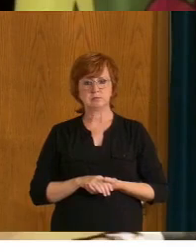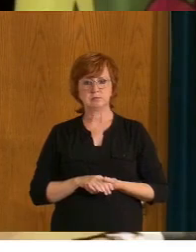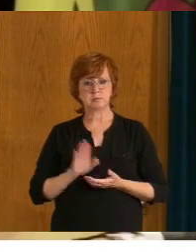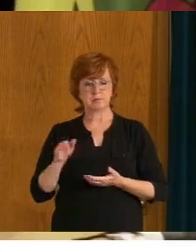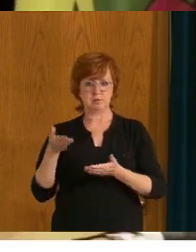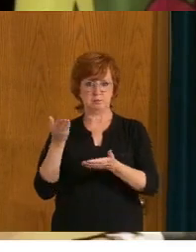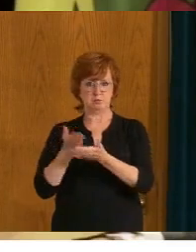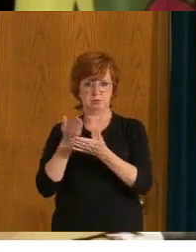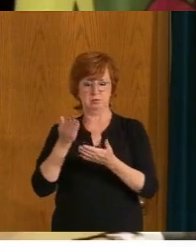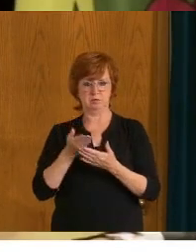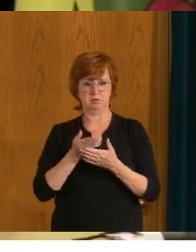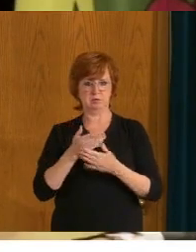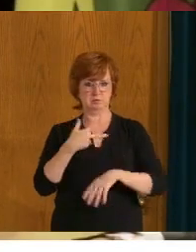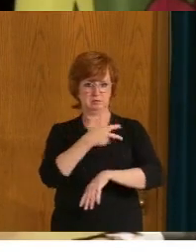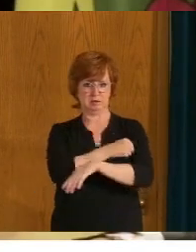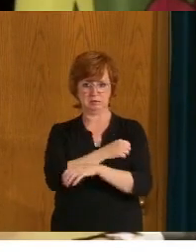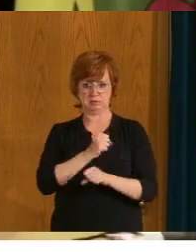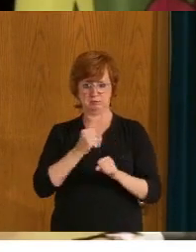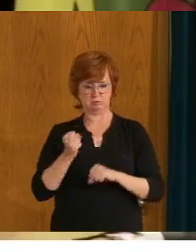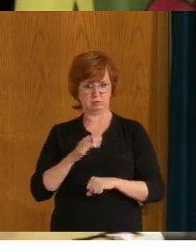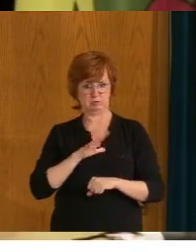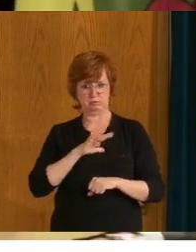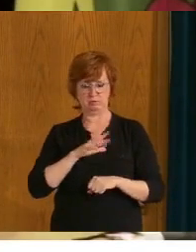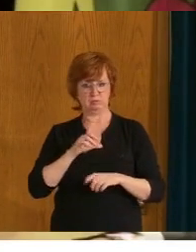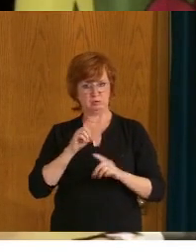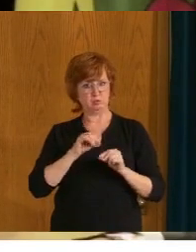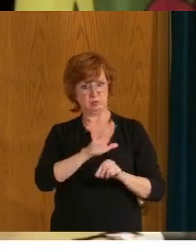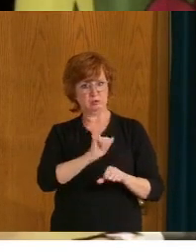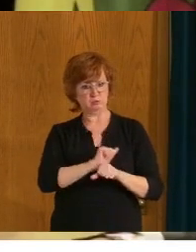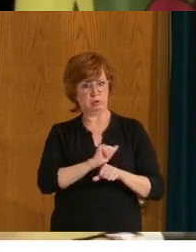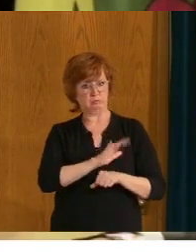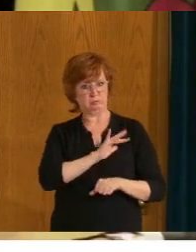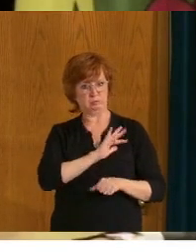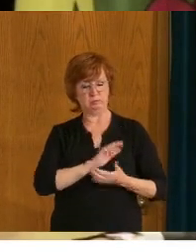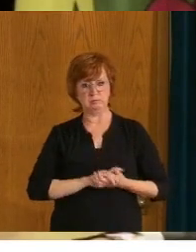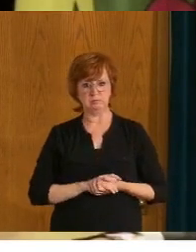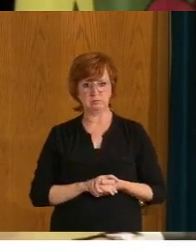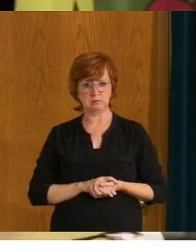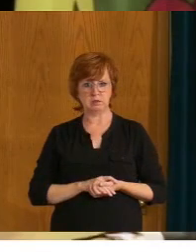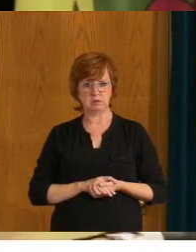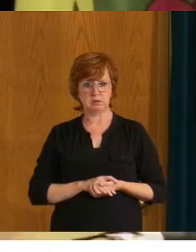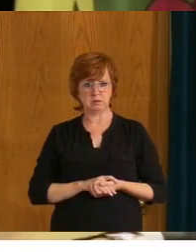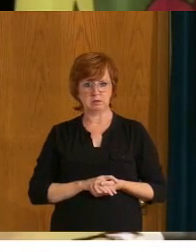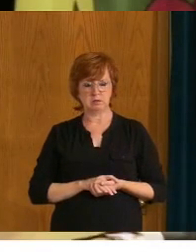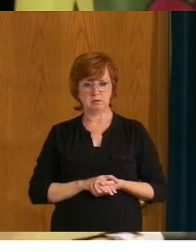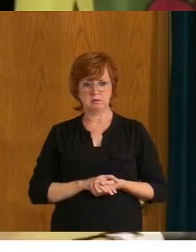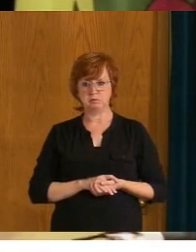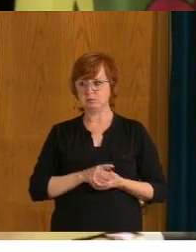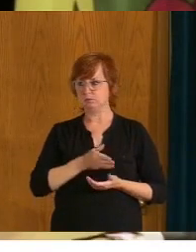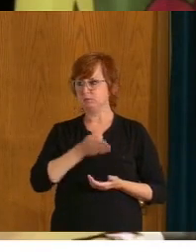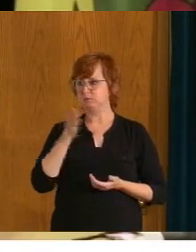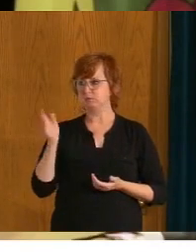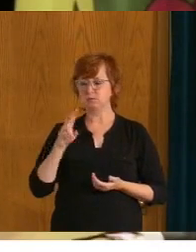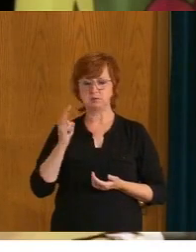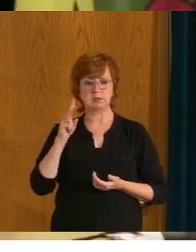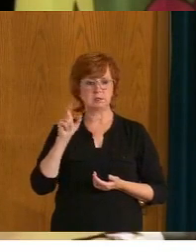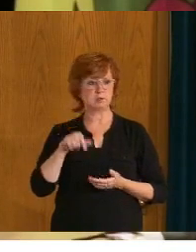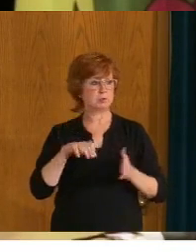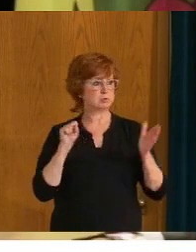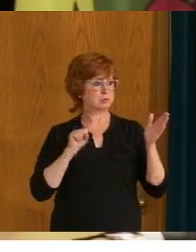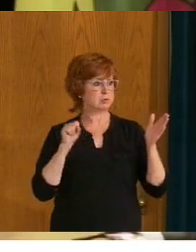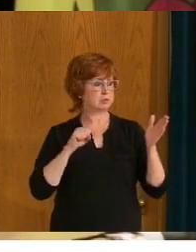proving to be very, very effective, um, I, I don't know what, what proof would convince you. Follow up, Arthur.